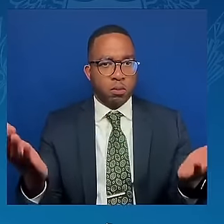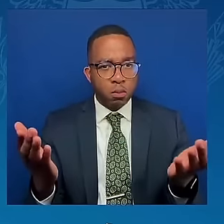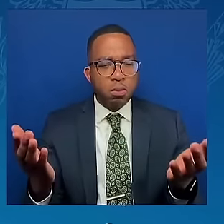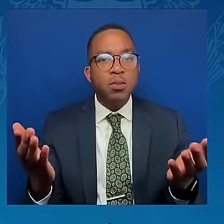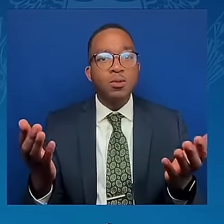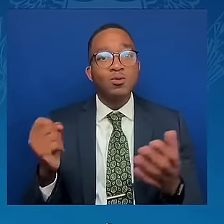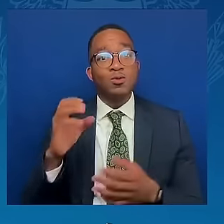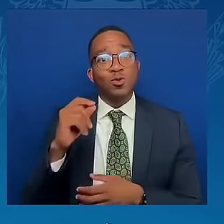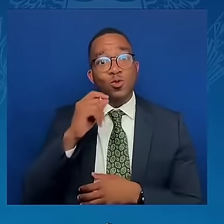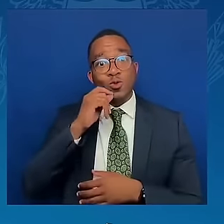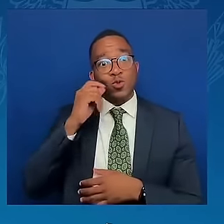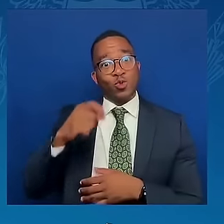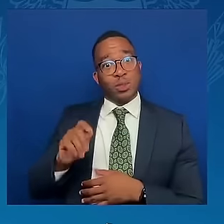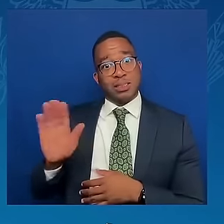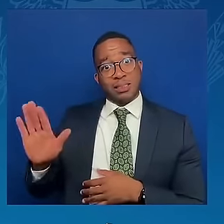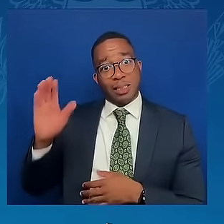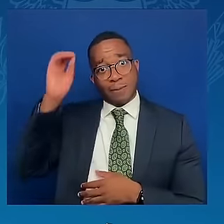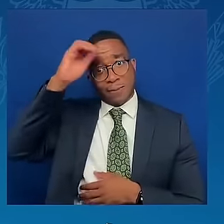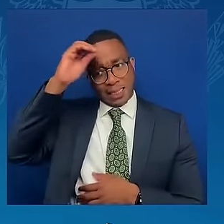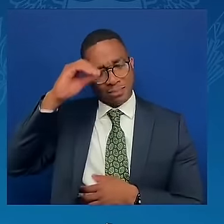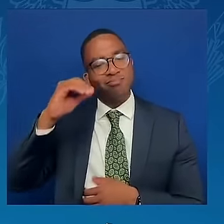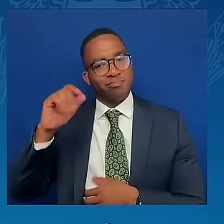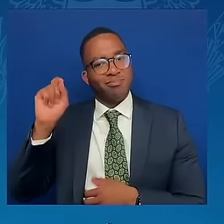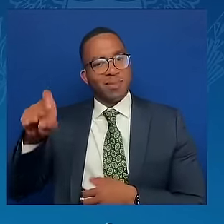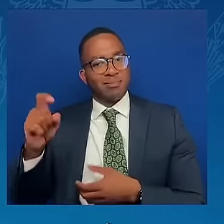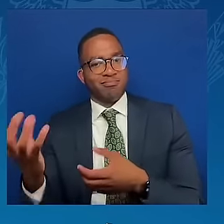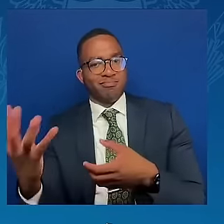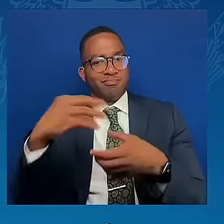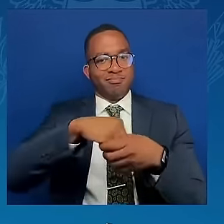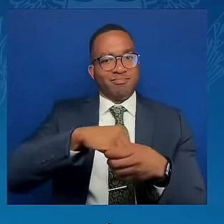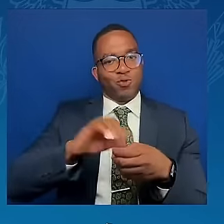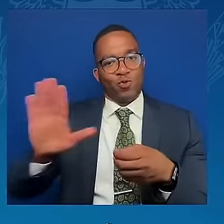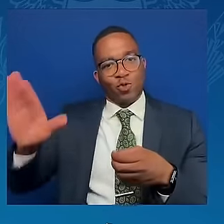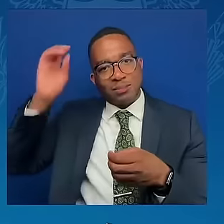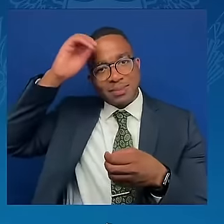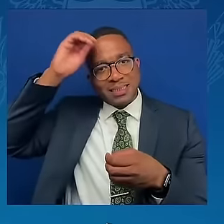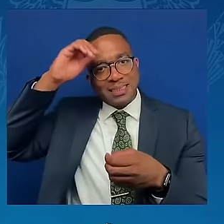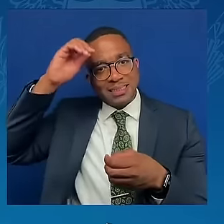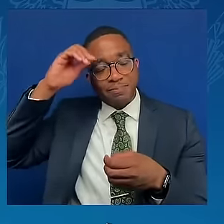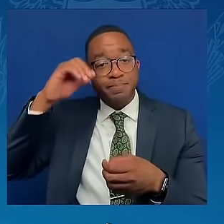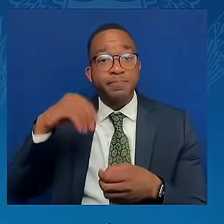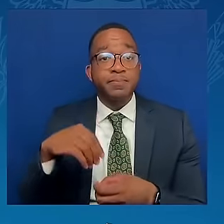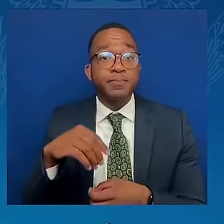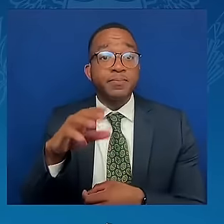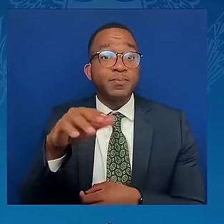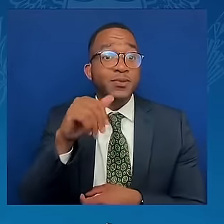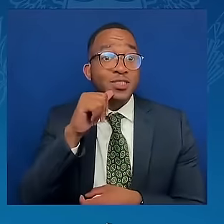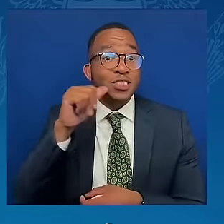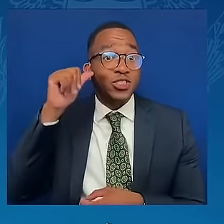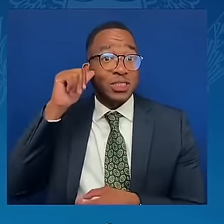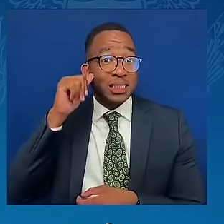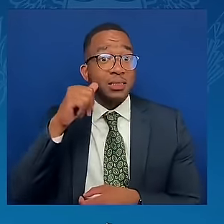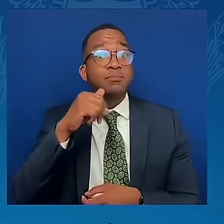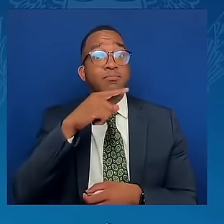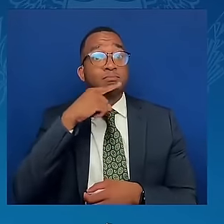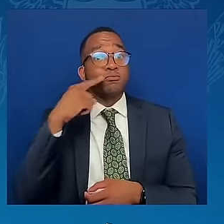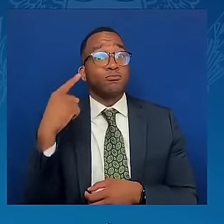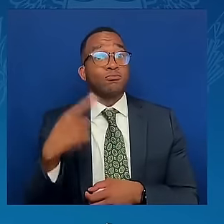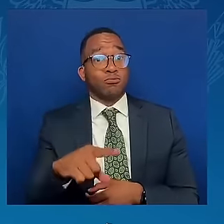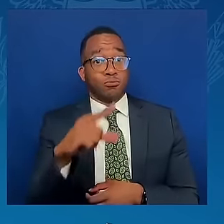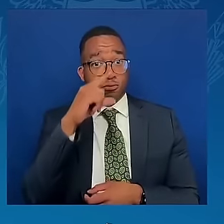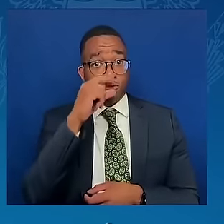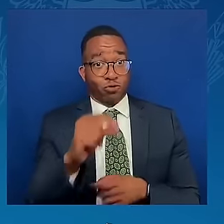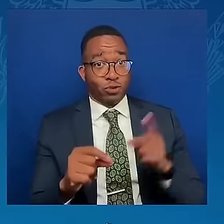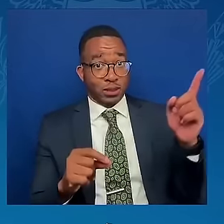By contrast, however, yesterday, Putin put forward a proposal. But we must speak